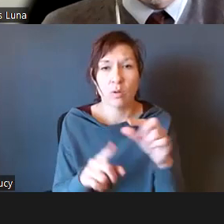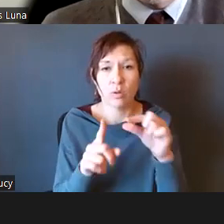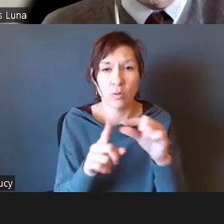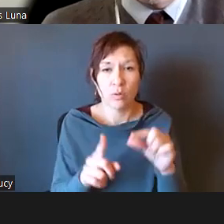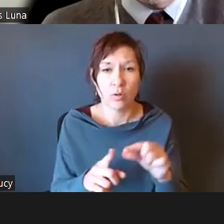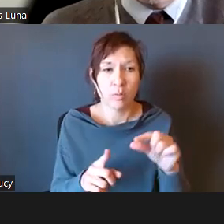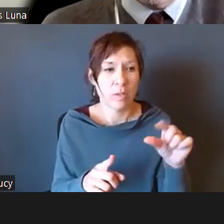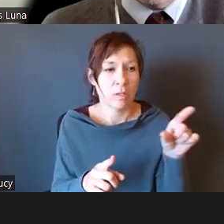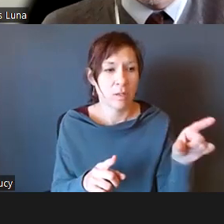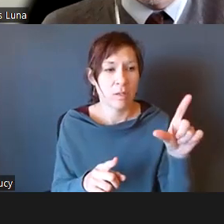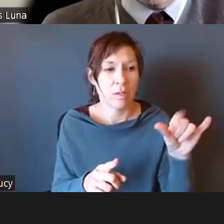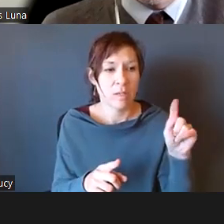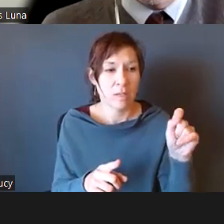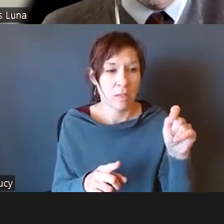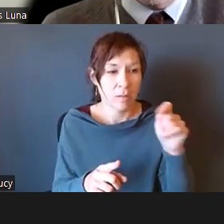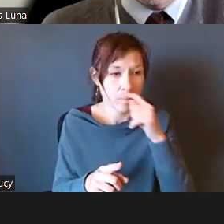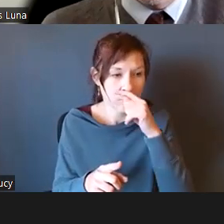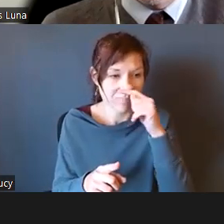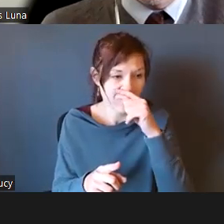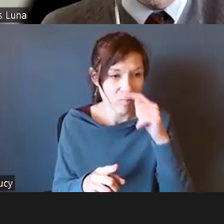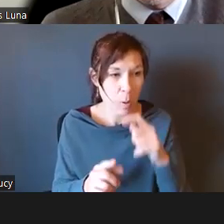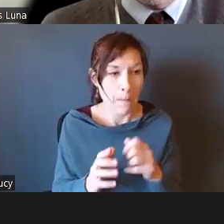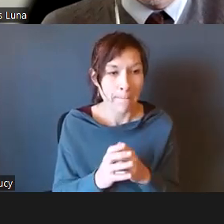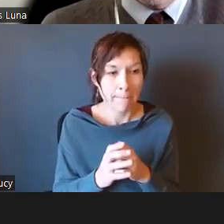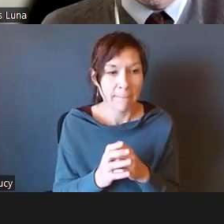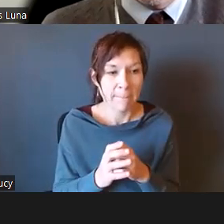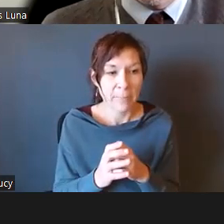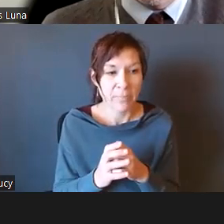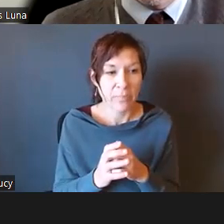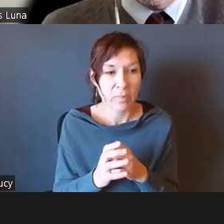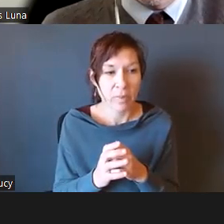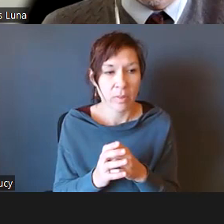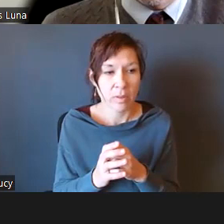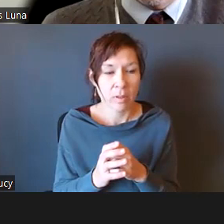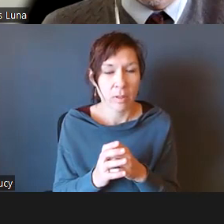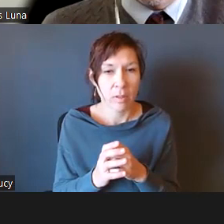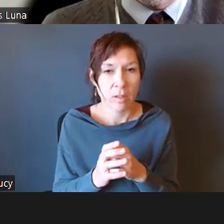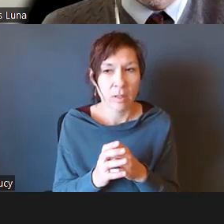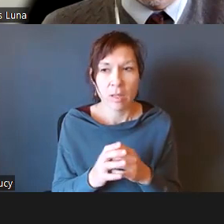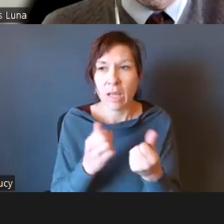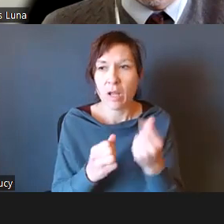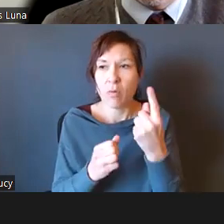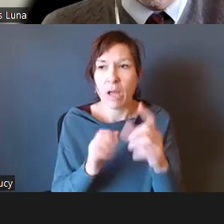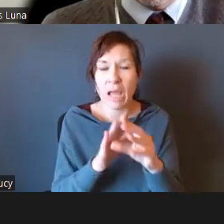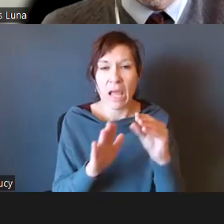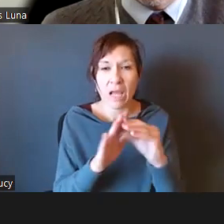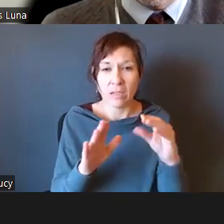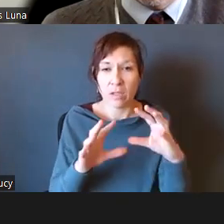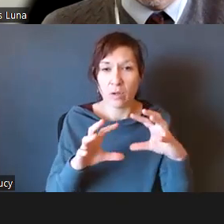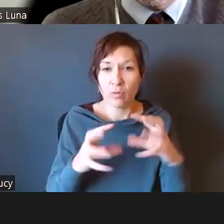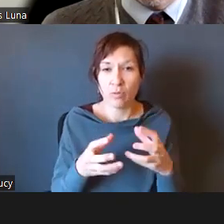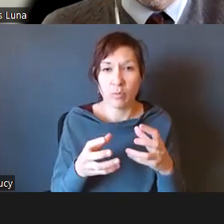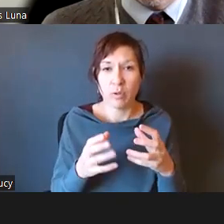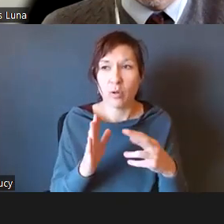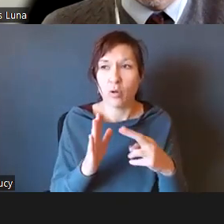literature that everyone could understand imagining someone else outside of these groups reading this information so they can interpret it properly.